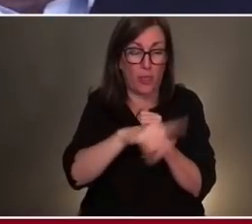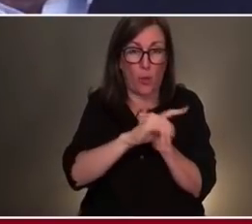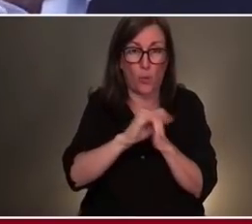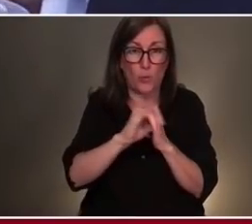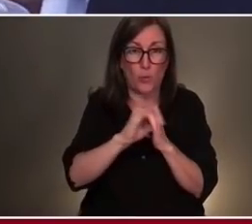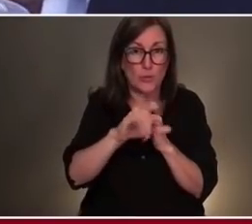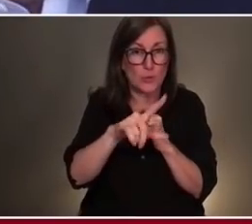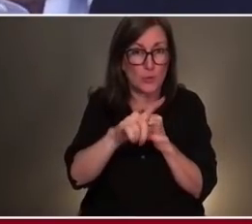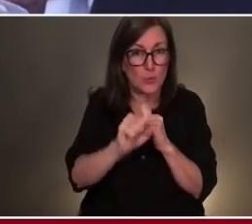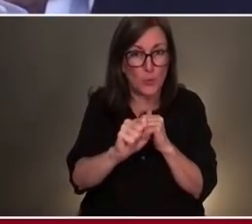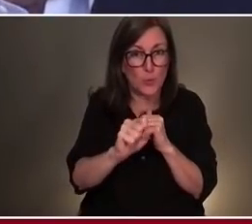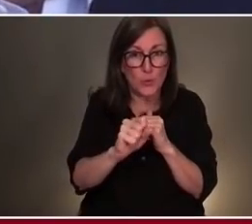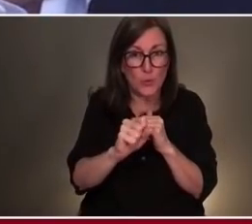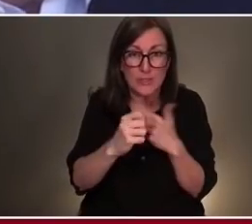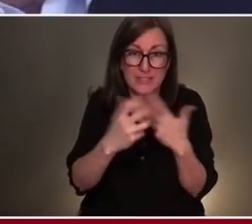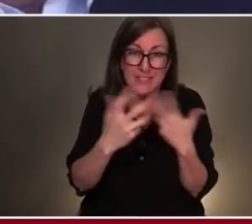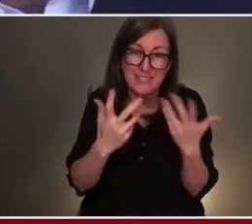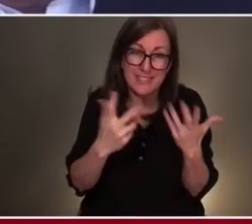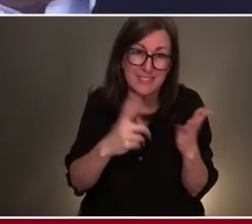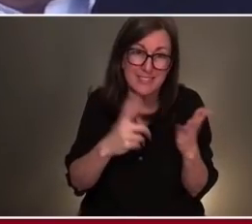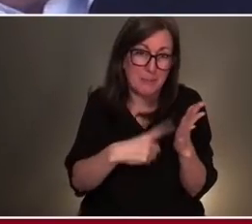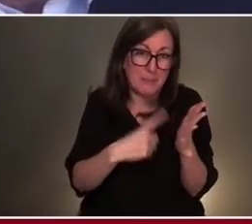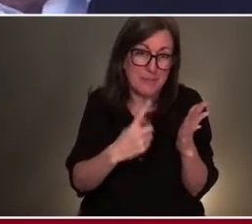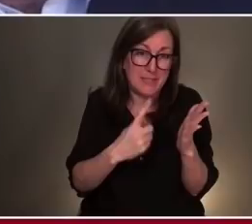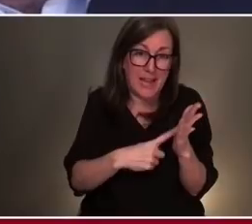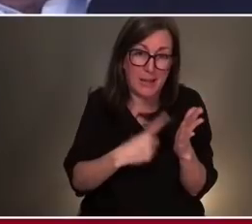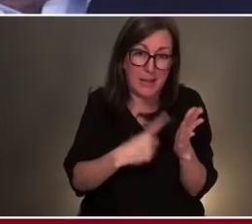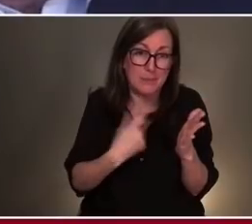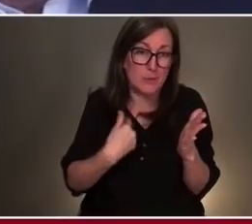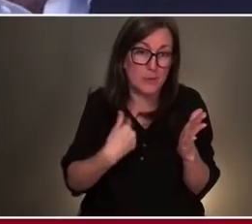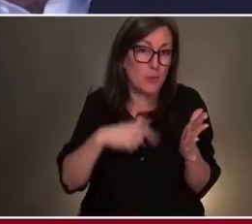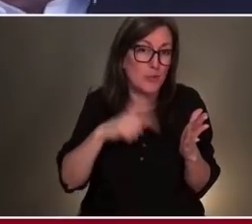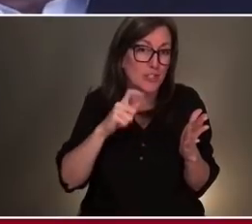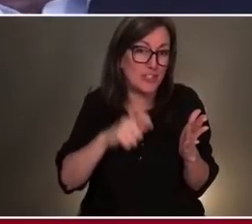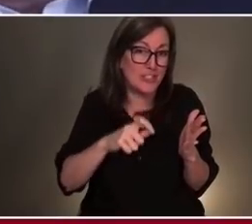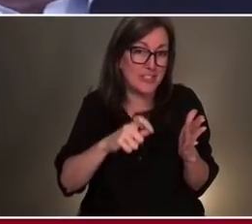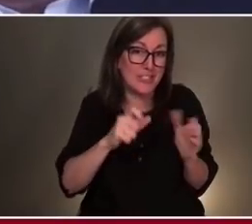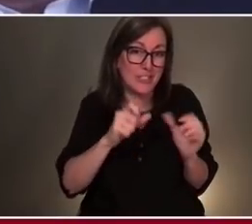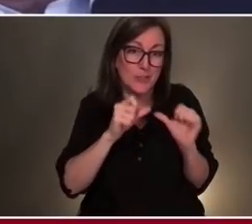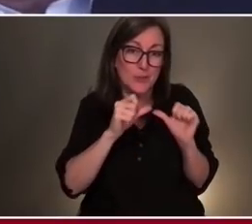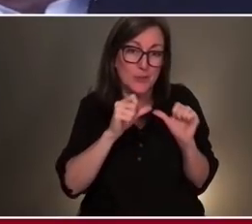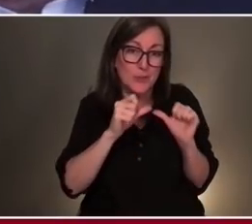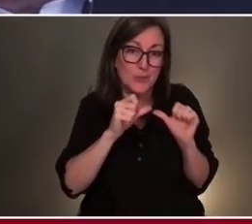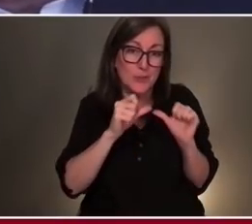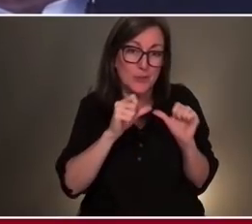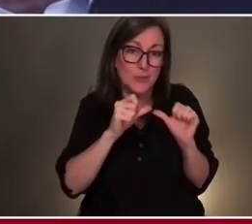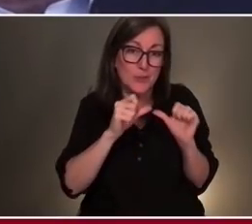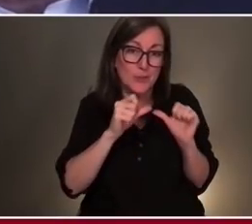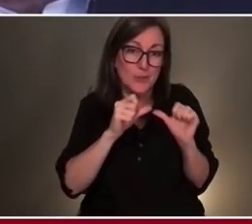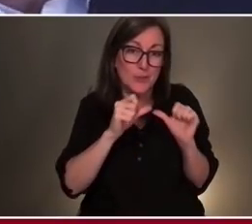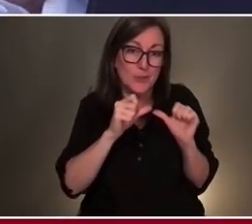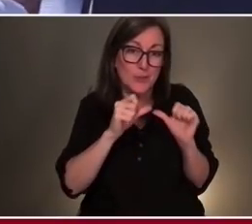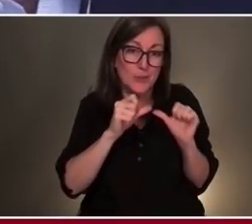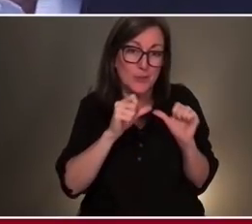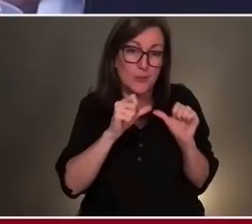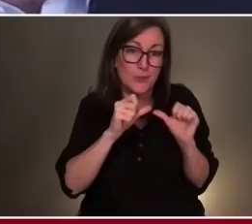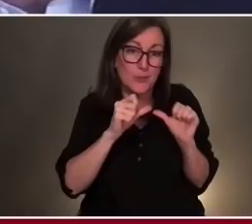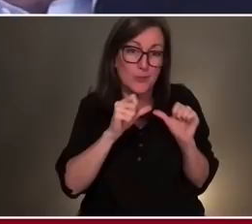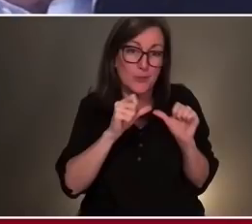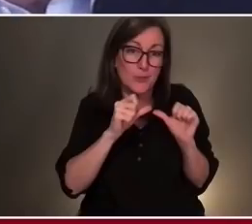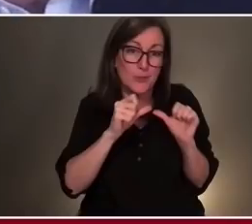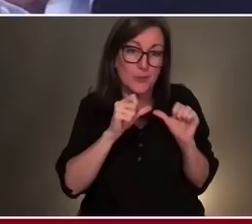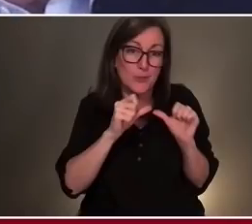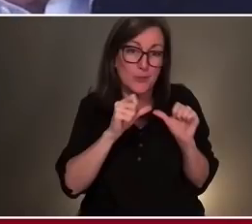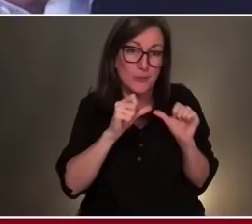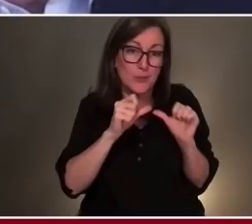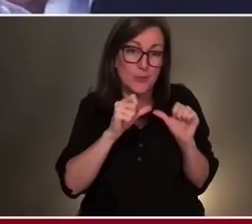trying. And one of the reasons why we want to keep trying is obviously, you know, as I pointed out earlier, I don't want anyone to be harmed